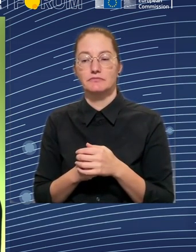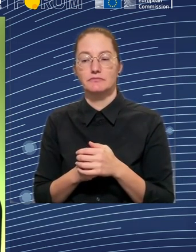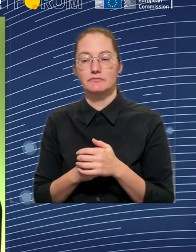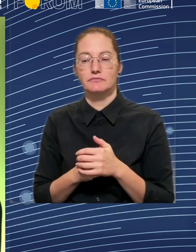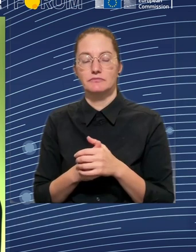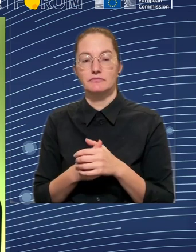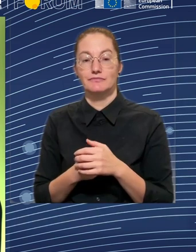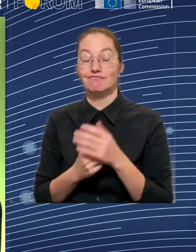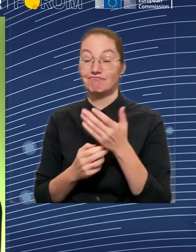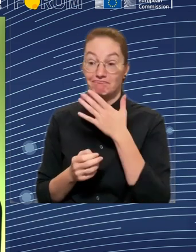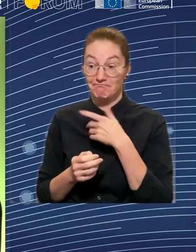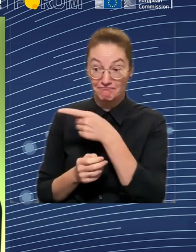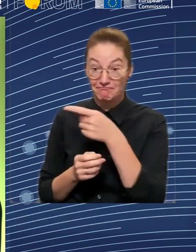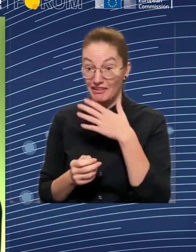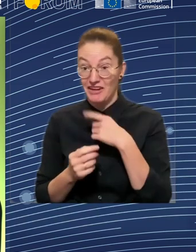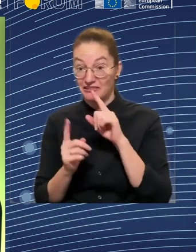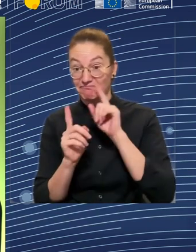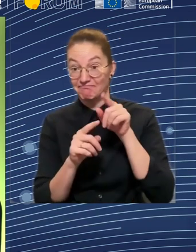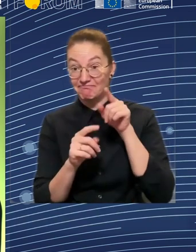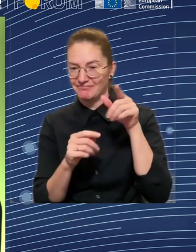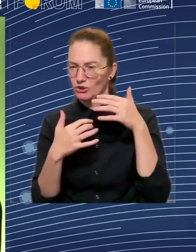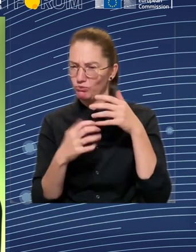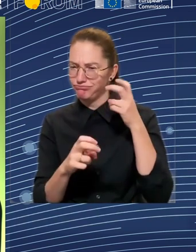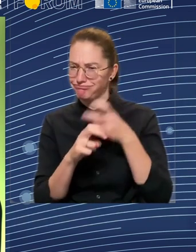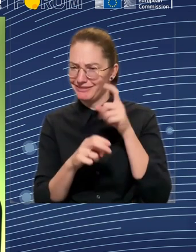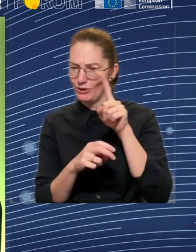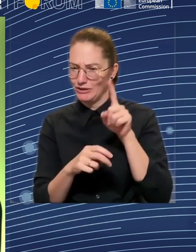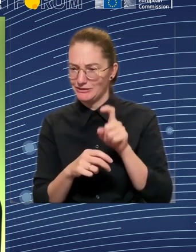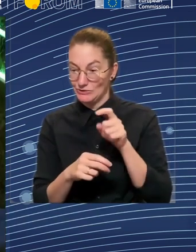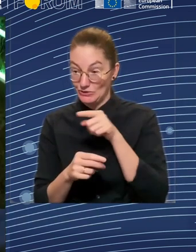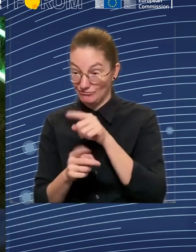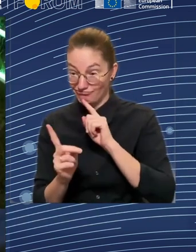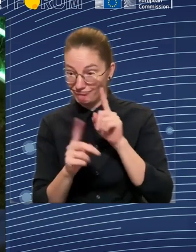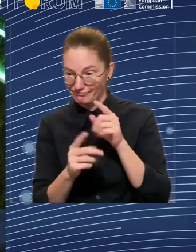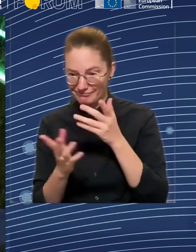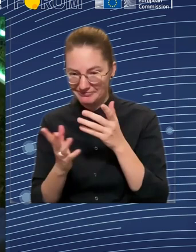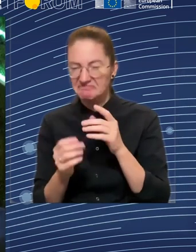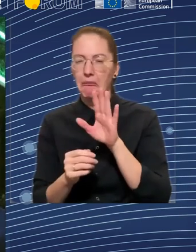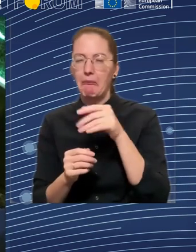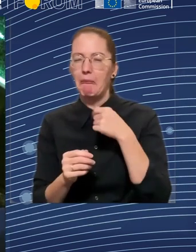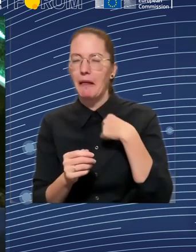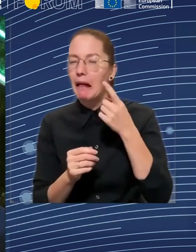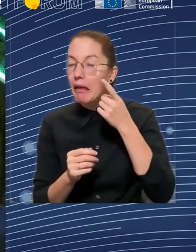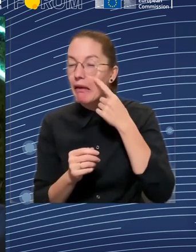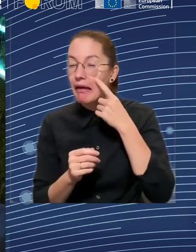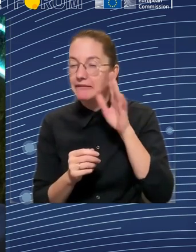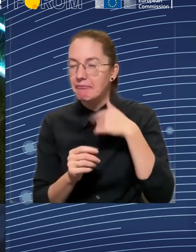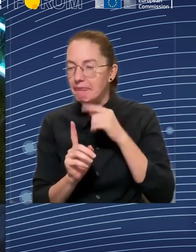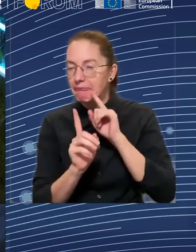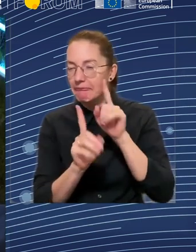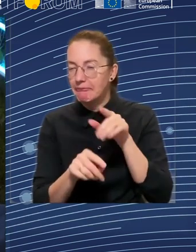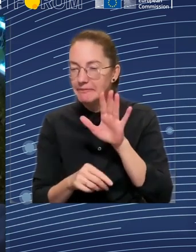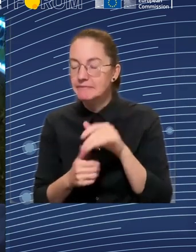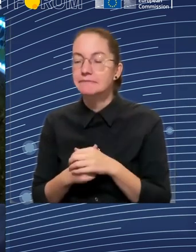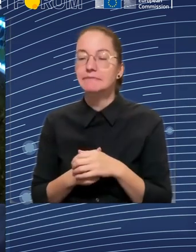Well, I mean, first everybody should be covered by the social protection. So we should agree that it is important to really think about